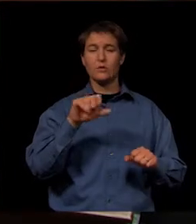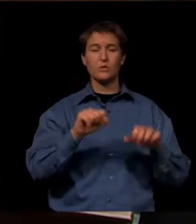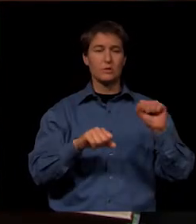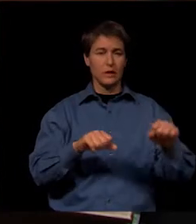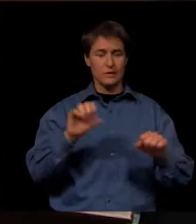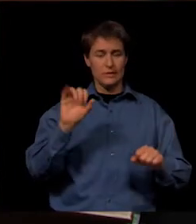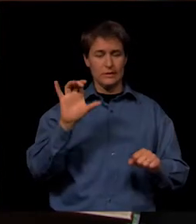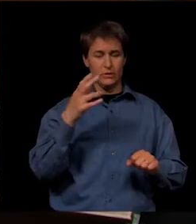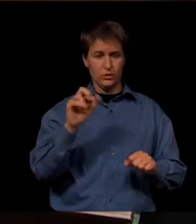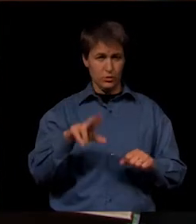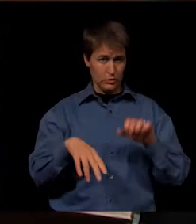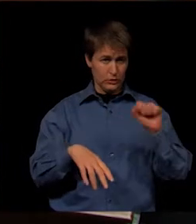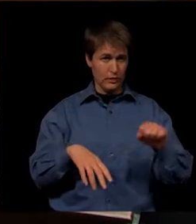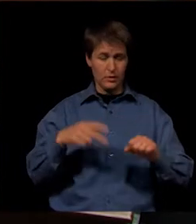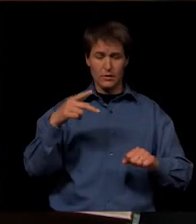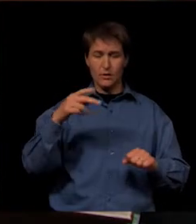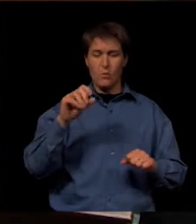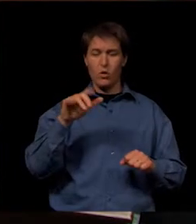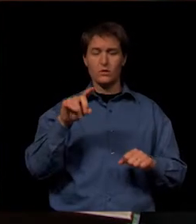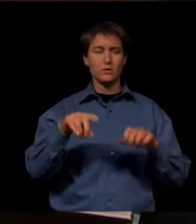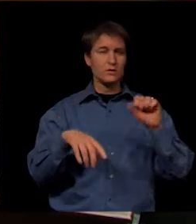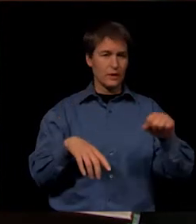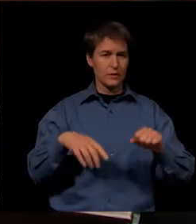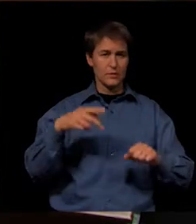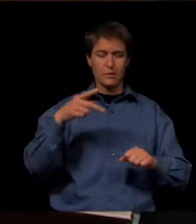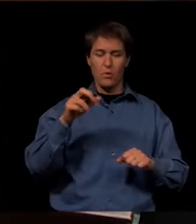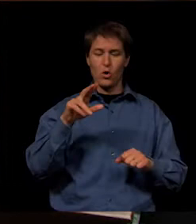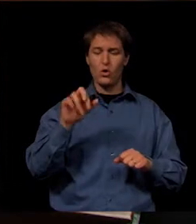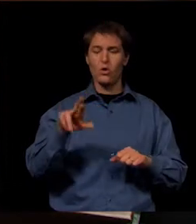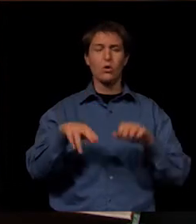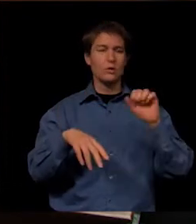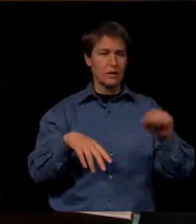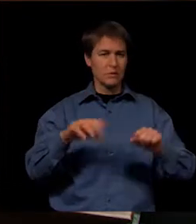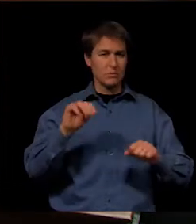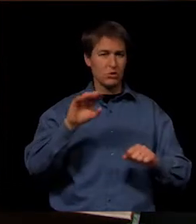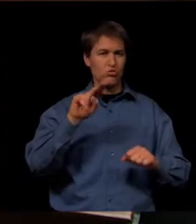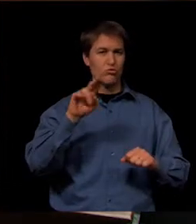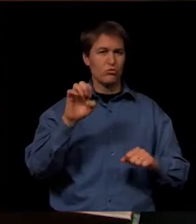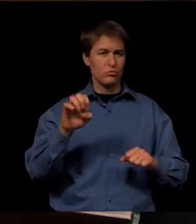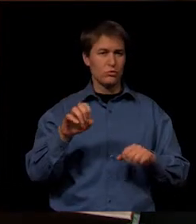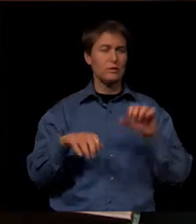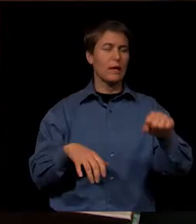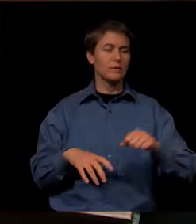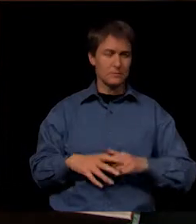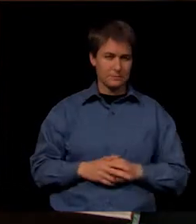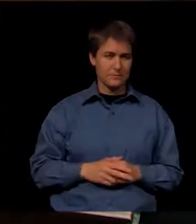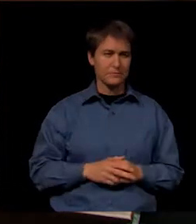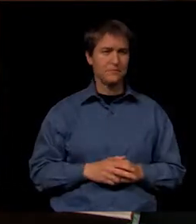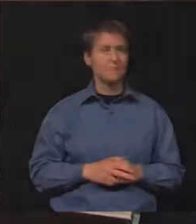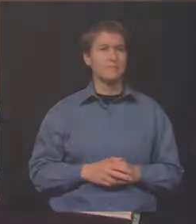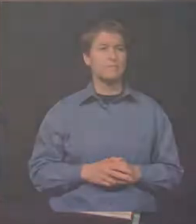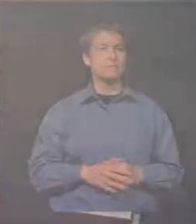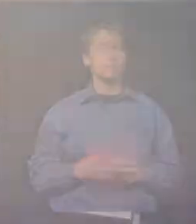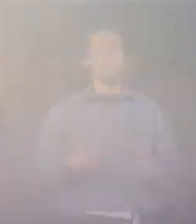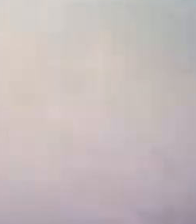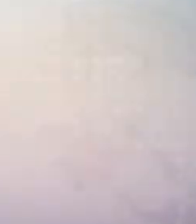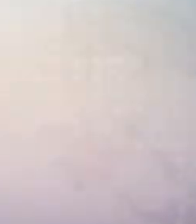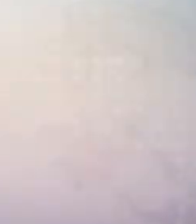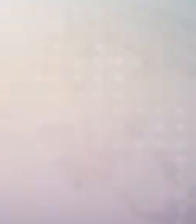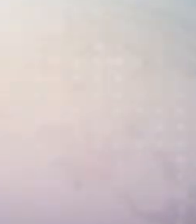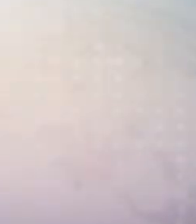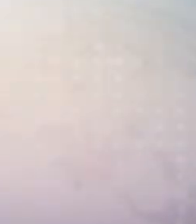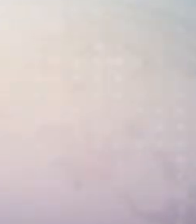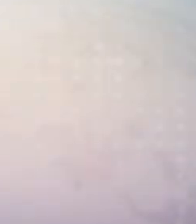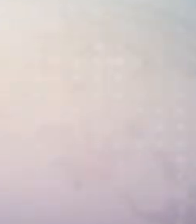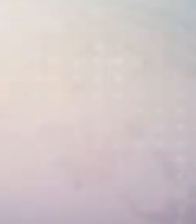Mr. Scheer? Yes. Mr. Poland? Yes. Mr. Parker? Yeah. Mr. McKeown? Yes. What? All right. What